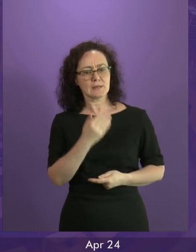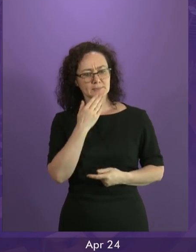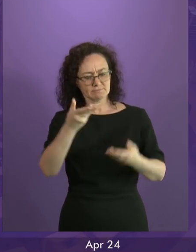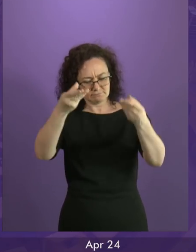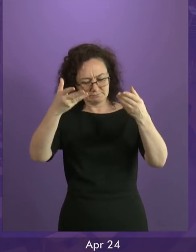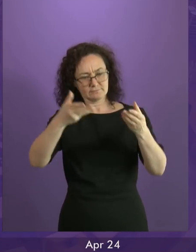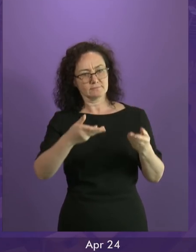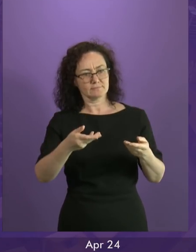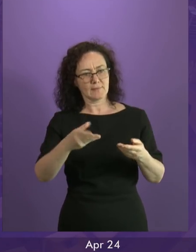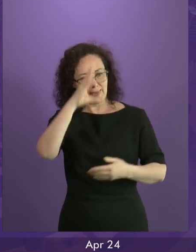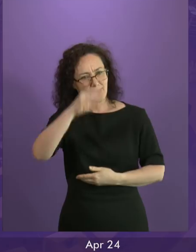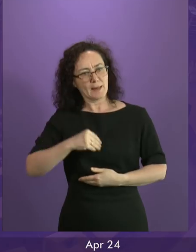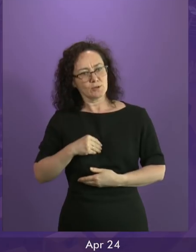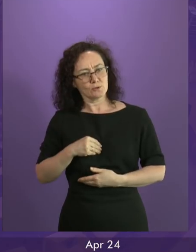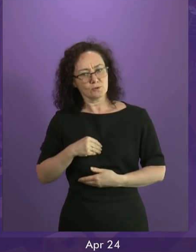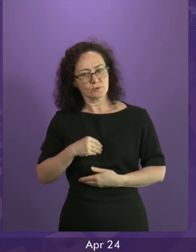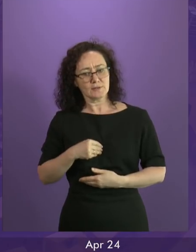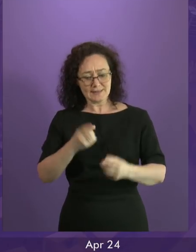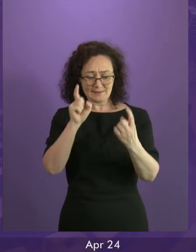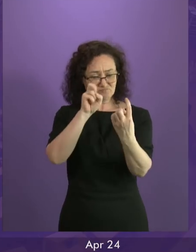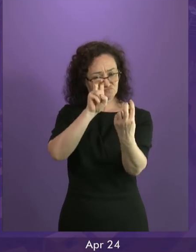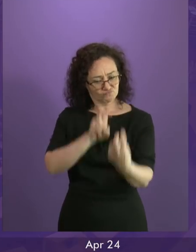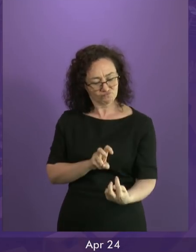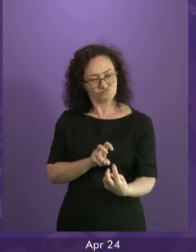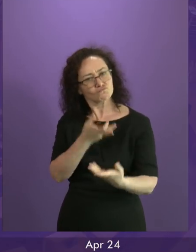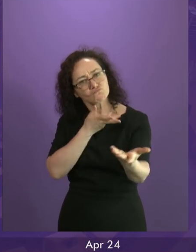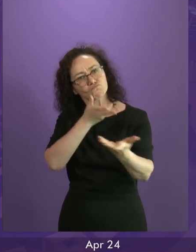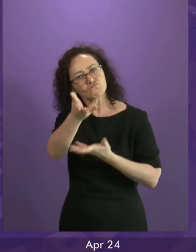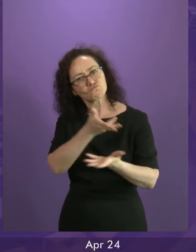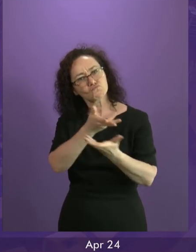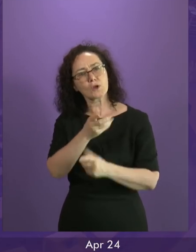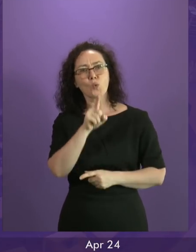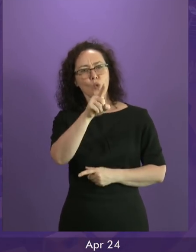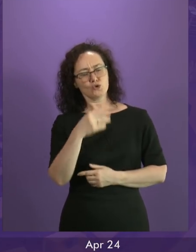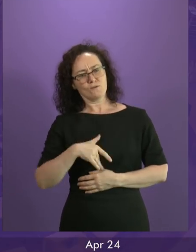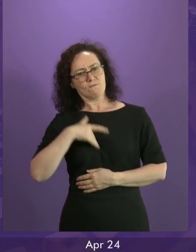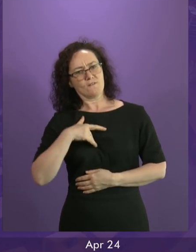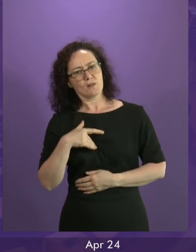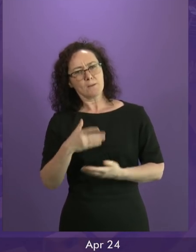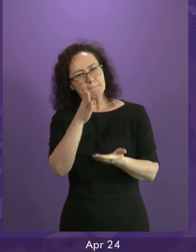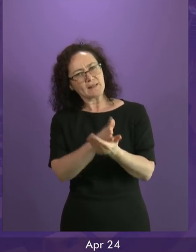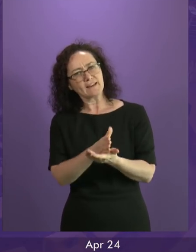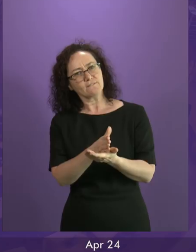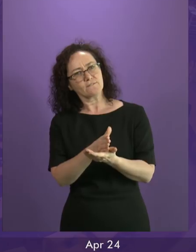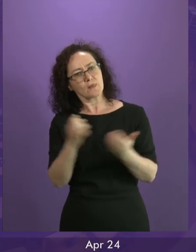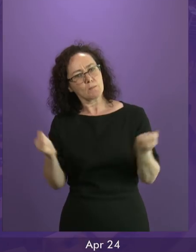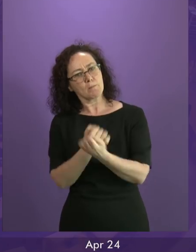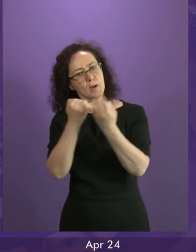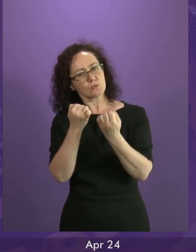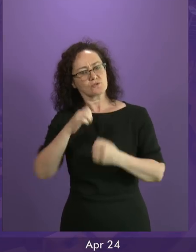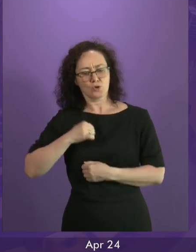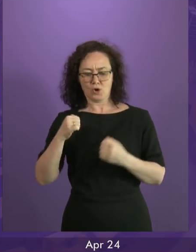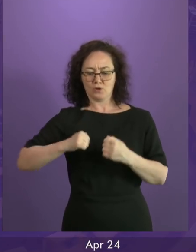vague call for more powers. sit down and talk to us about specifically the powers that we think this Parliament